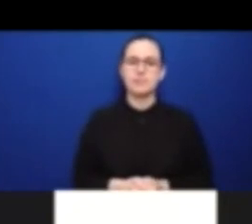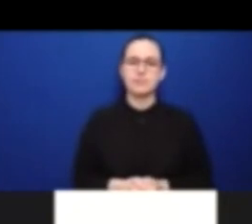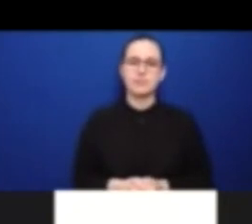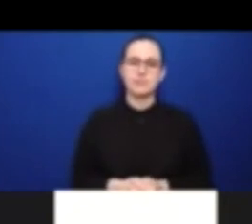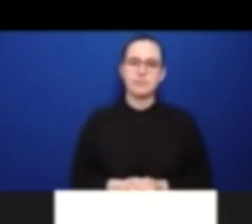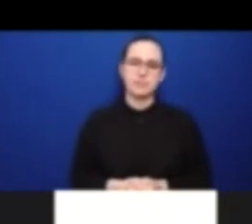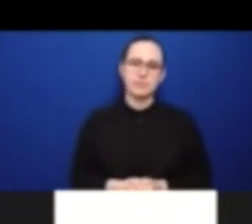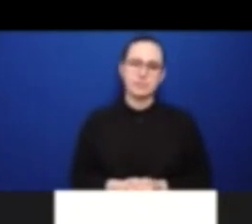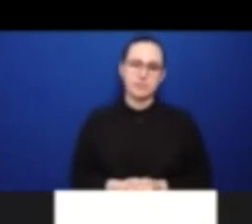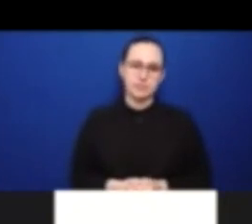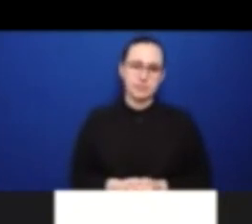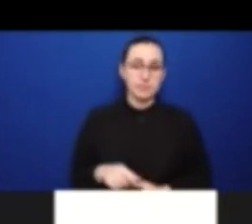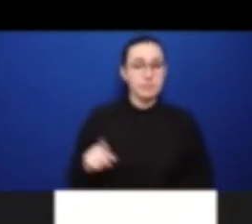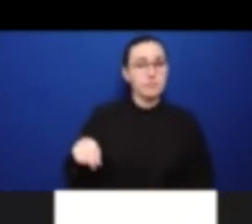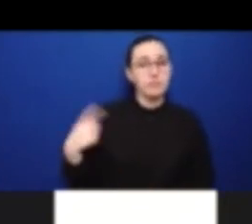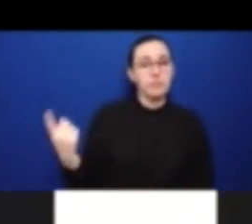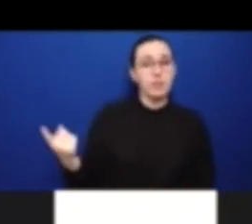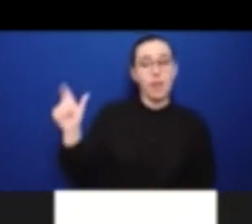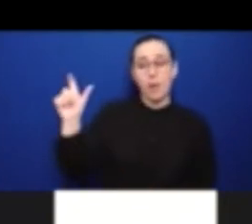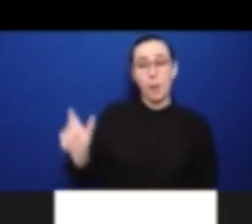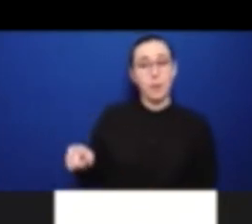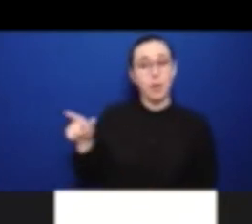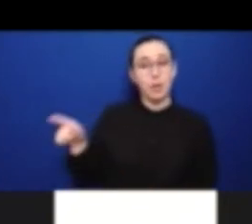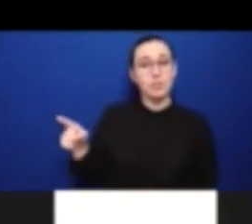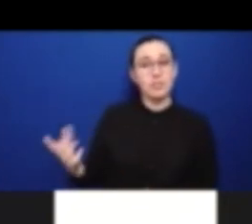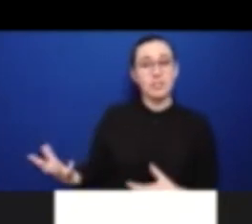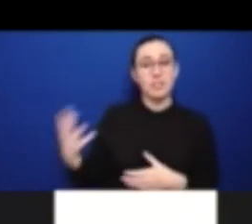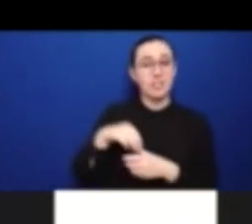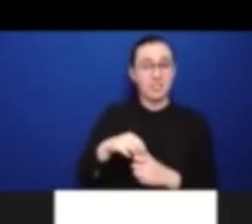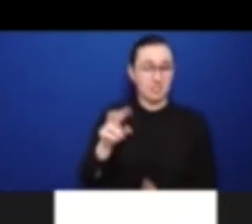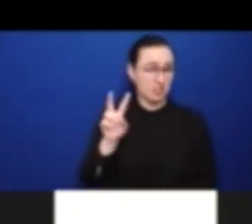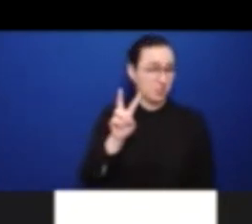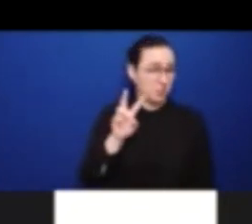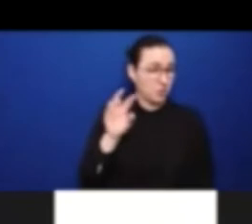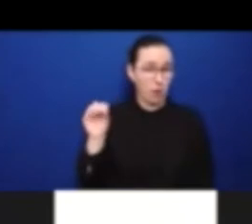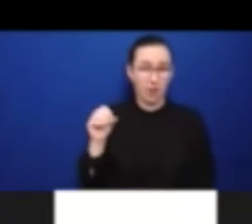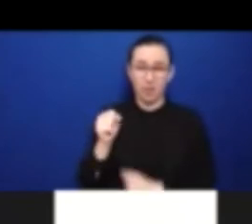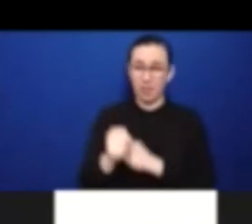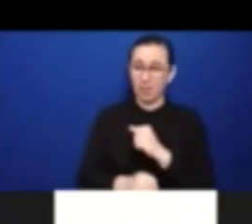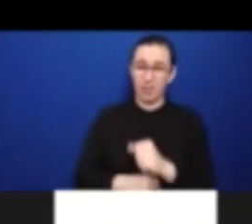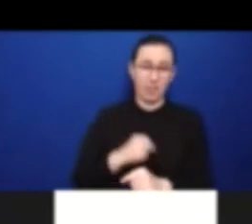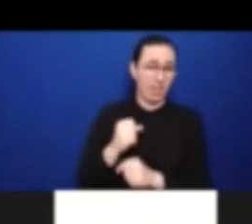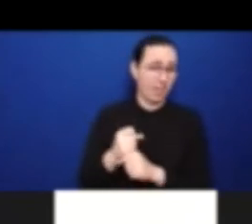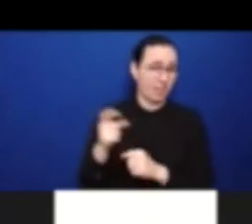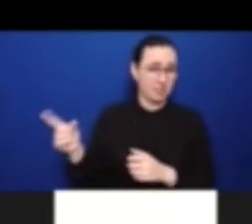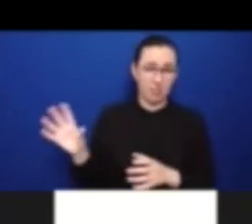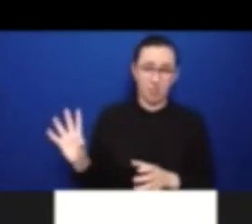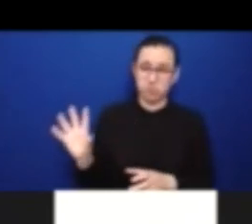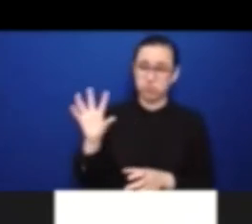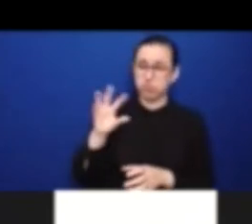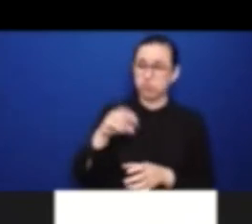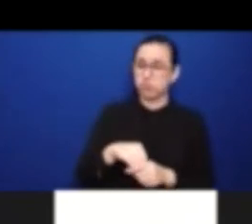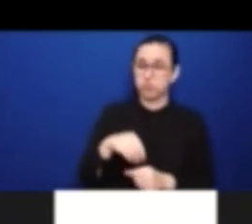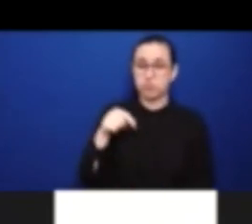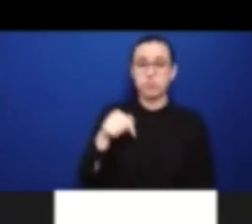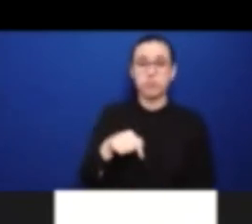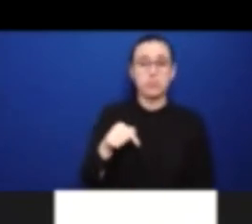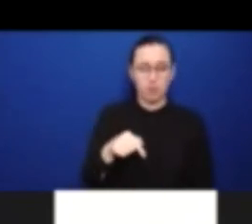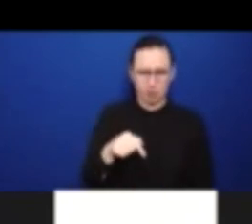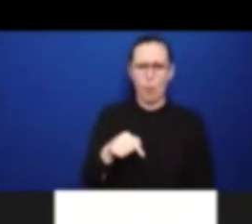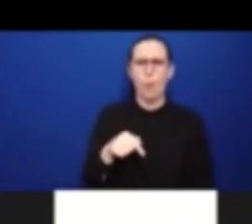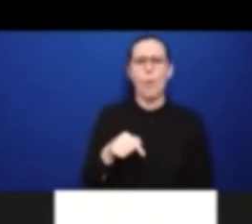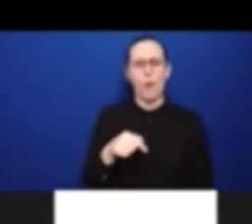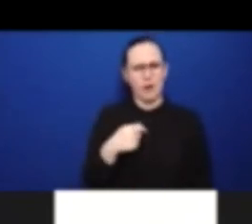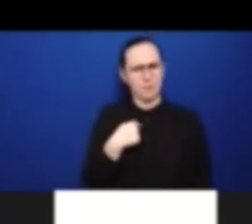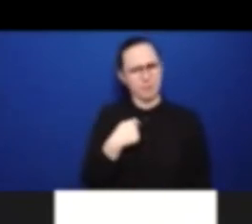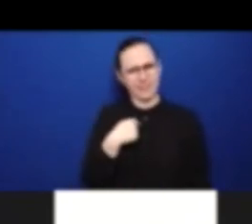this for 20 years, it's been really quite astonishing to me to see